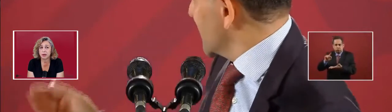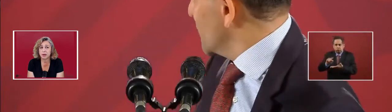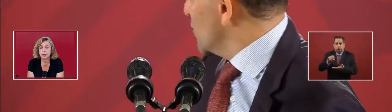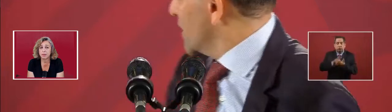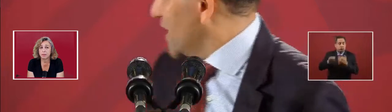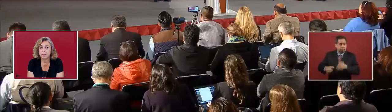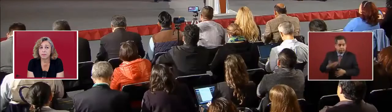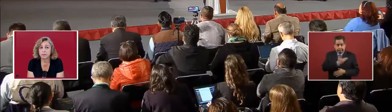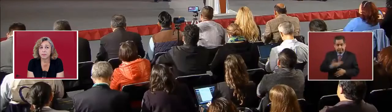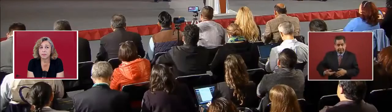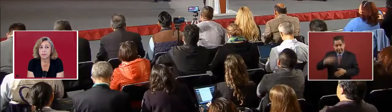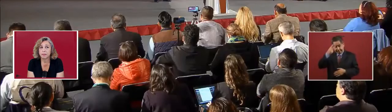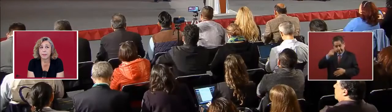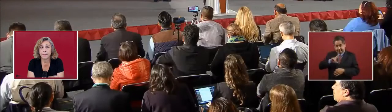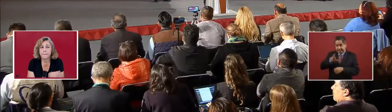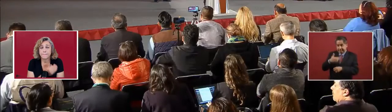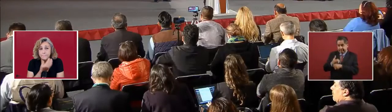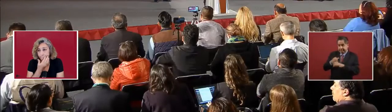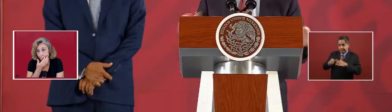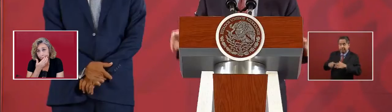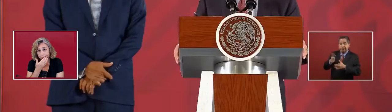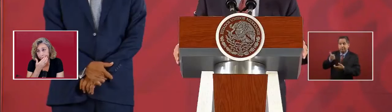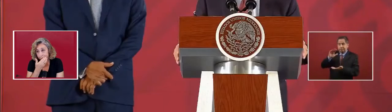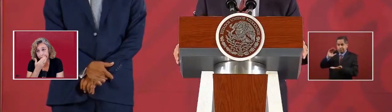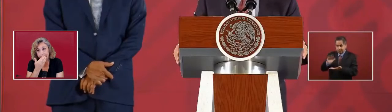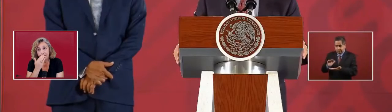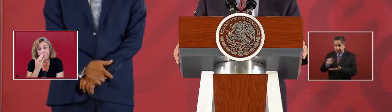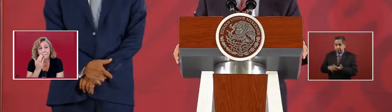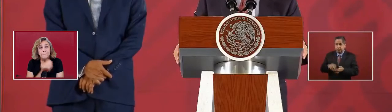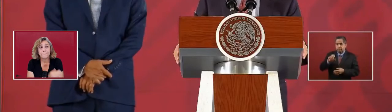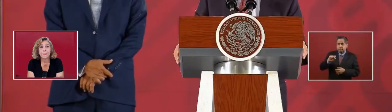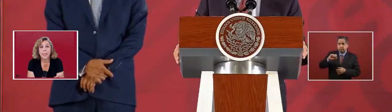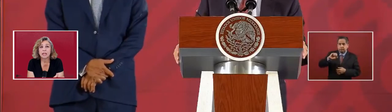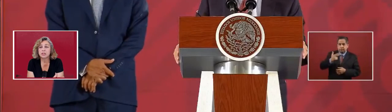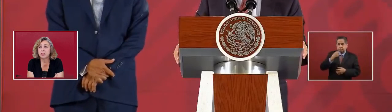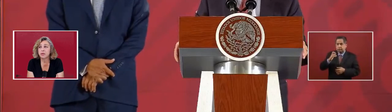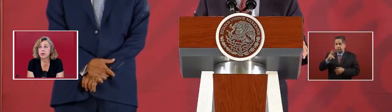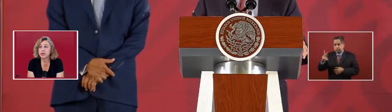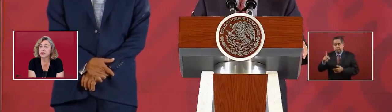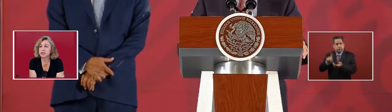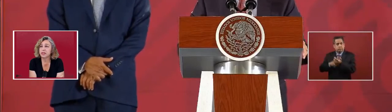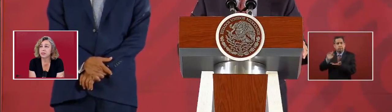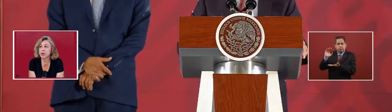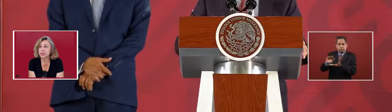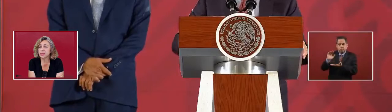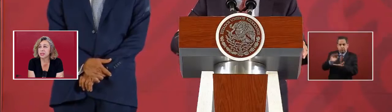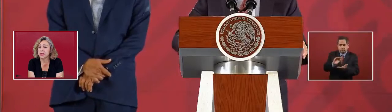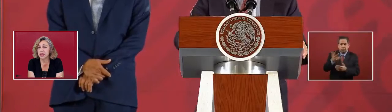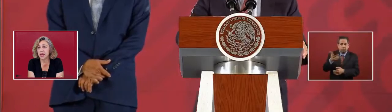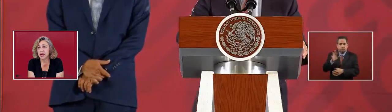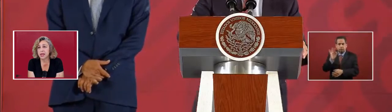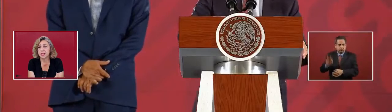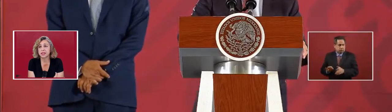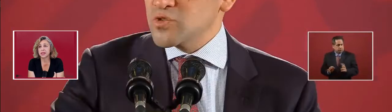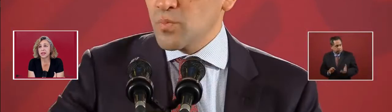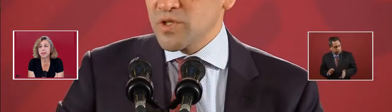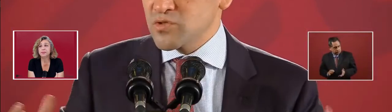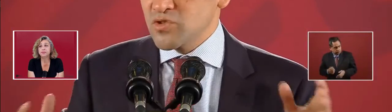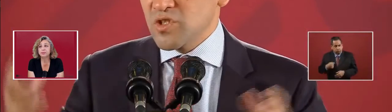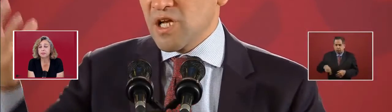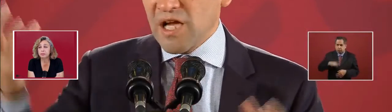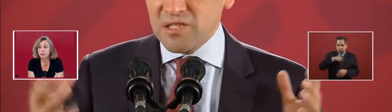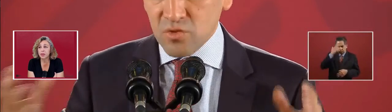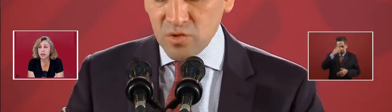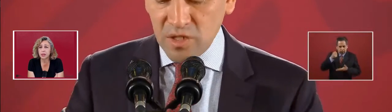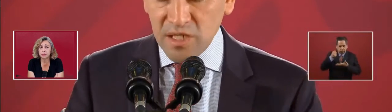so they reduced in the presidency and in Hacienda.